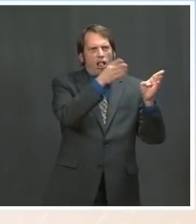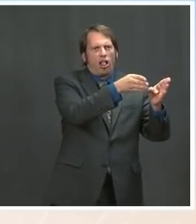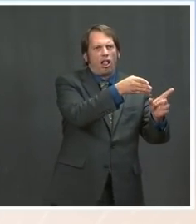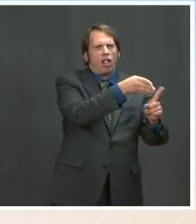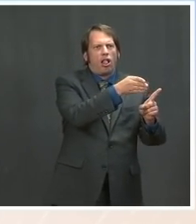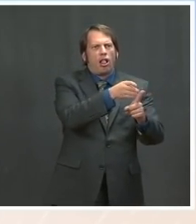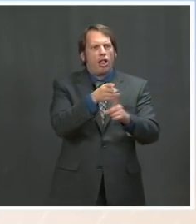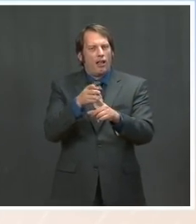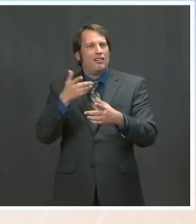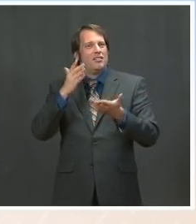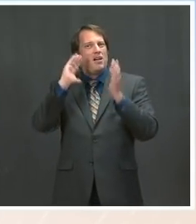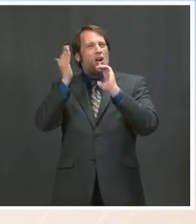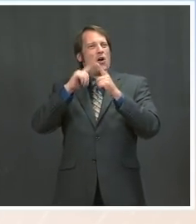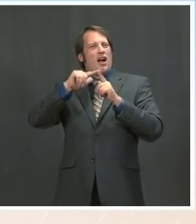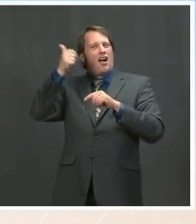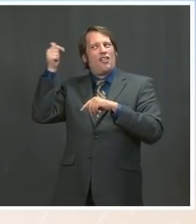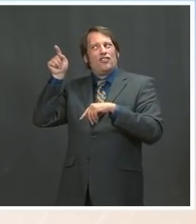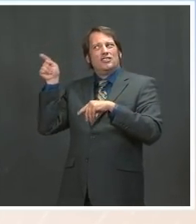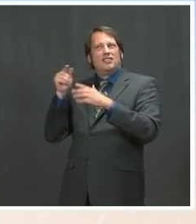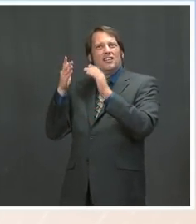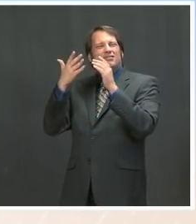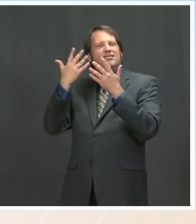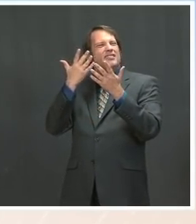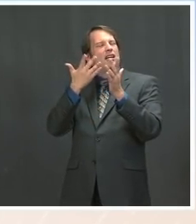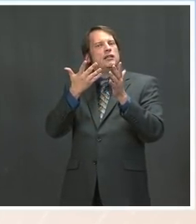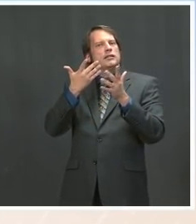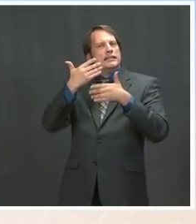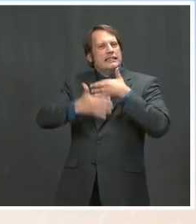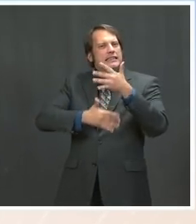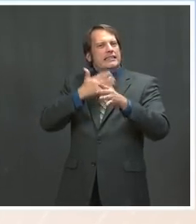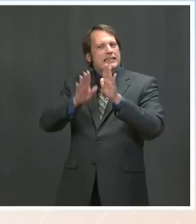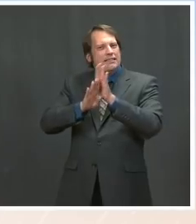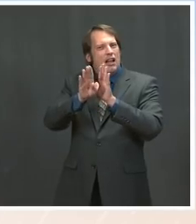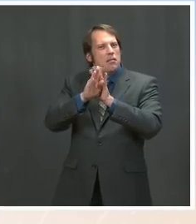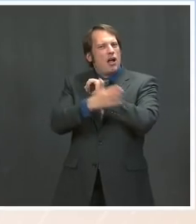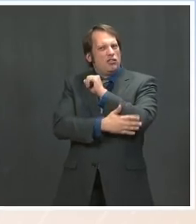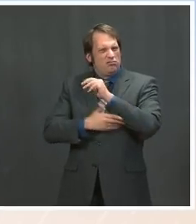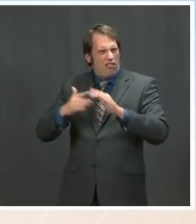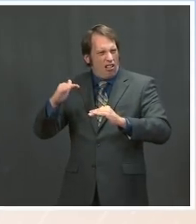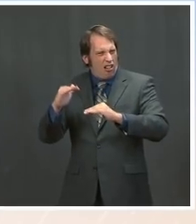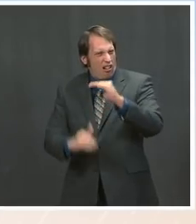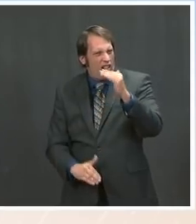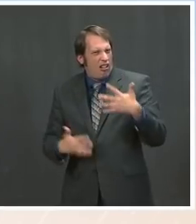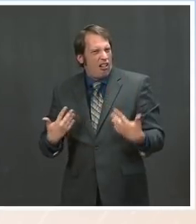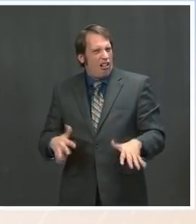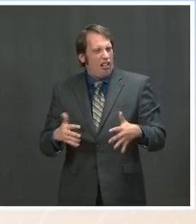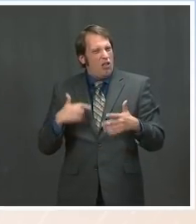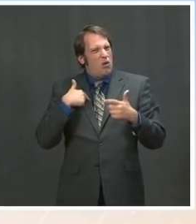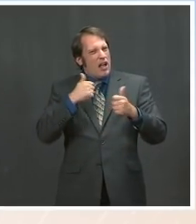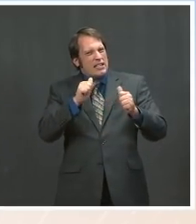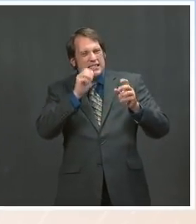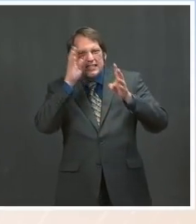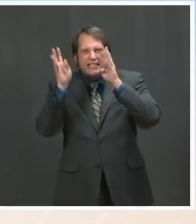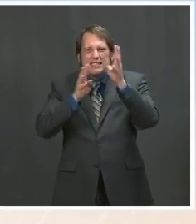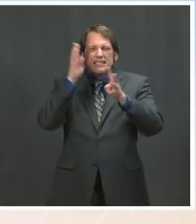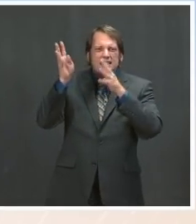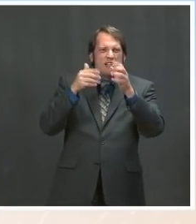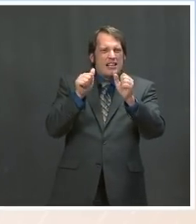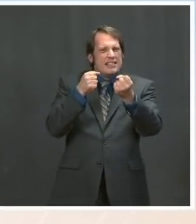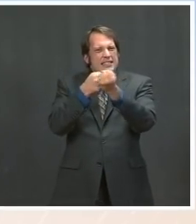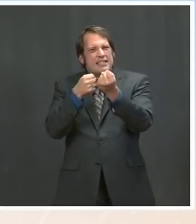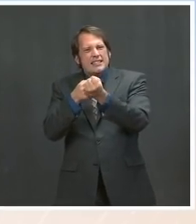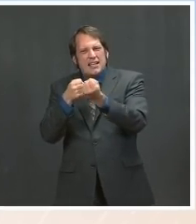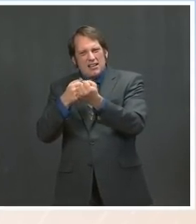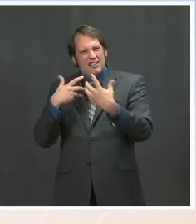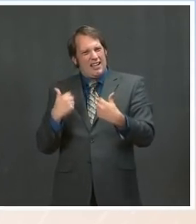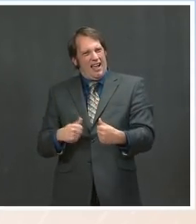extraordinary leadership, communication, and creativity. We are, of course, working with WTO members on a global response to COVID. That response